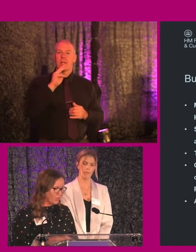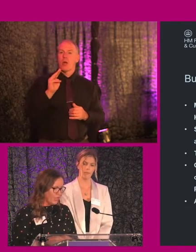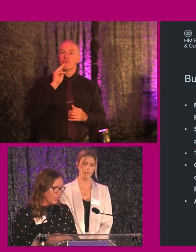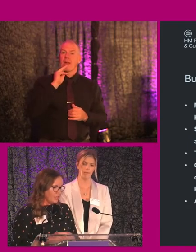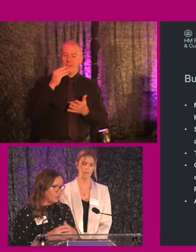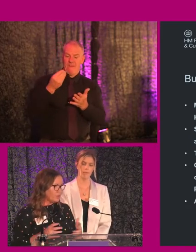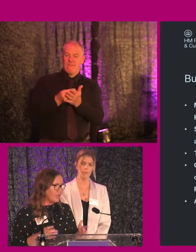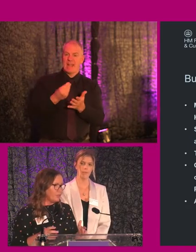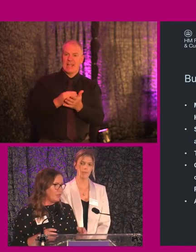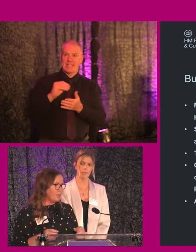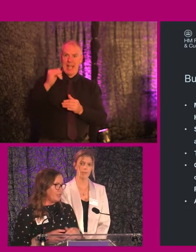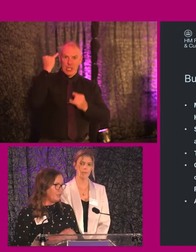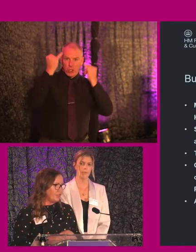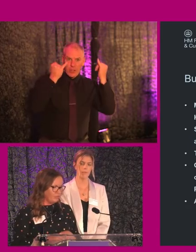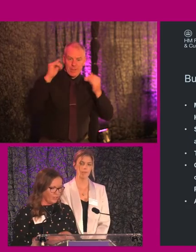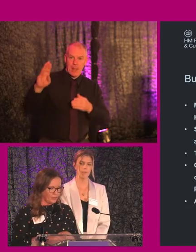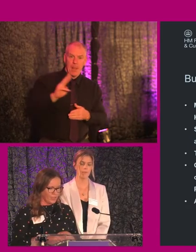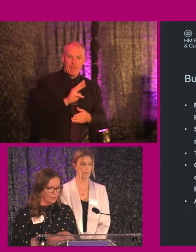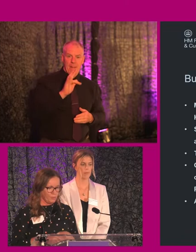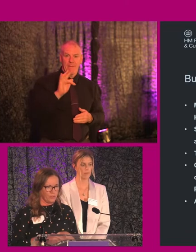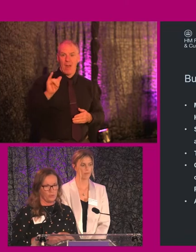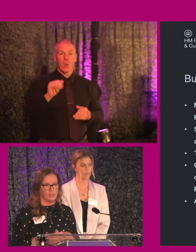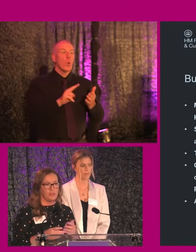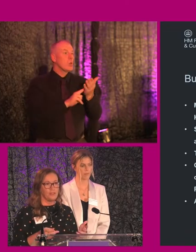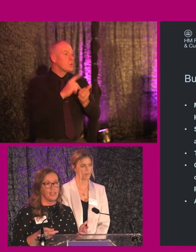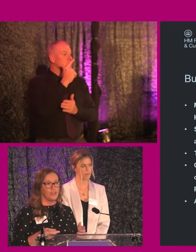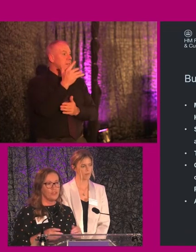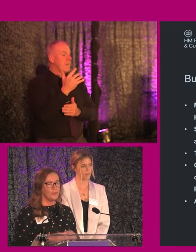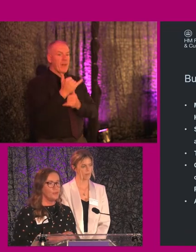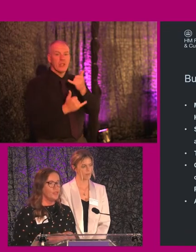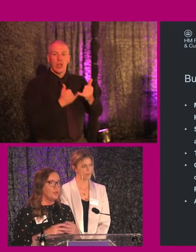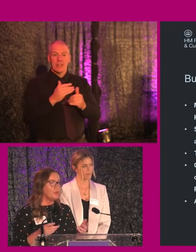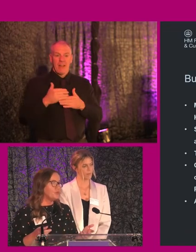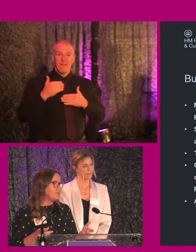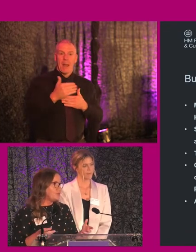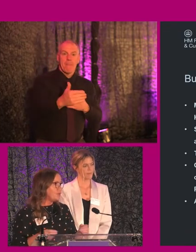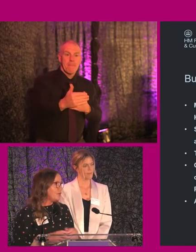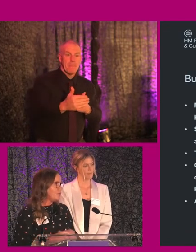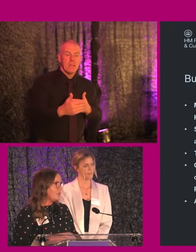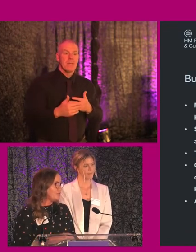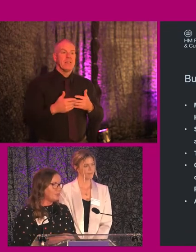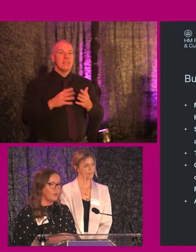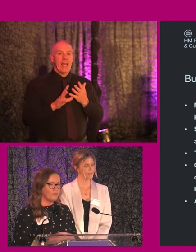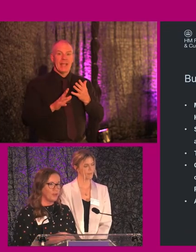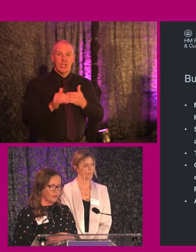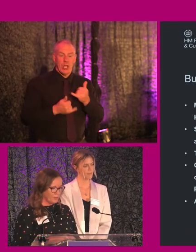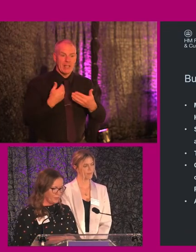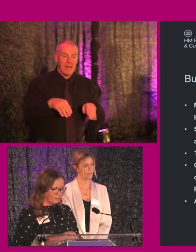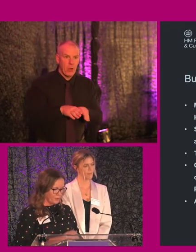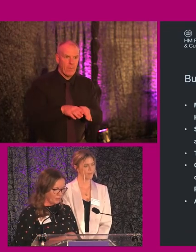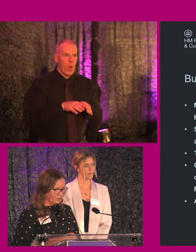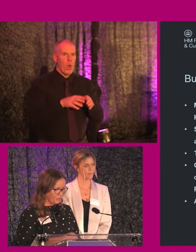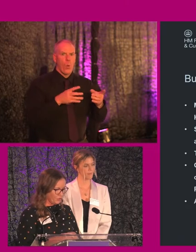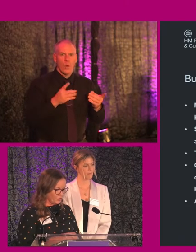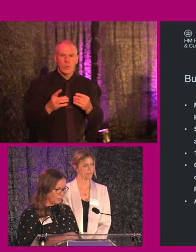don't know. So those have about a 25 year lifespan. So we had 10 years to go. What do we do? How do we get to the point of having a building